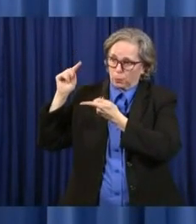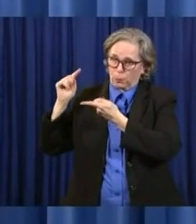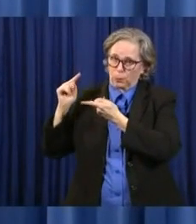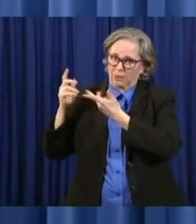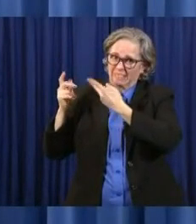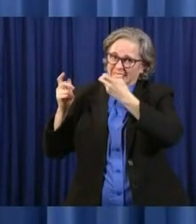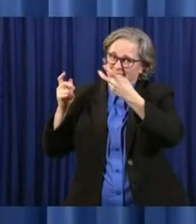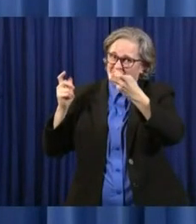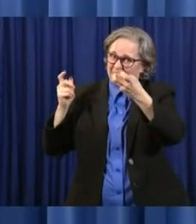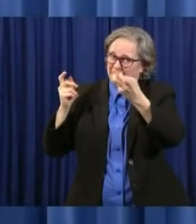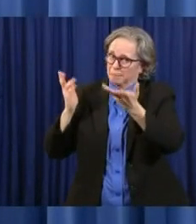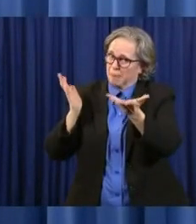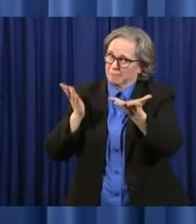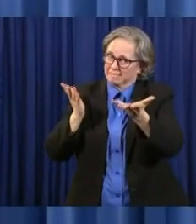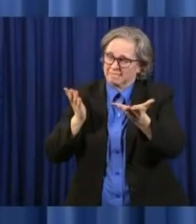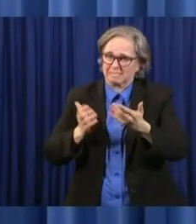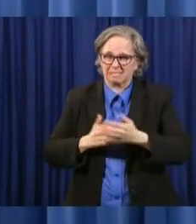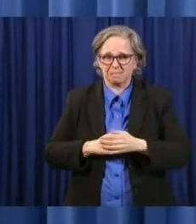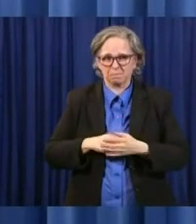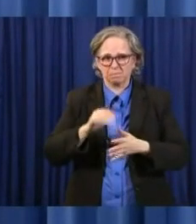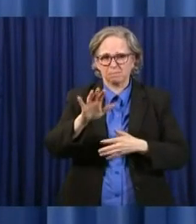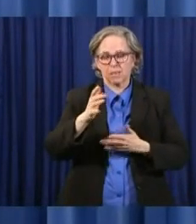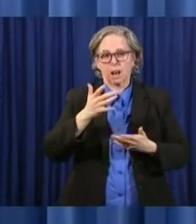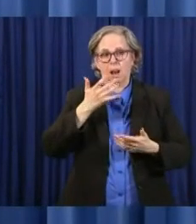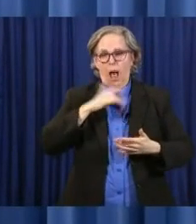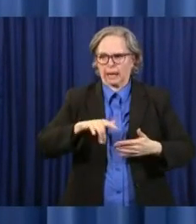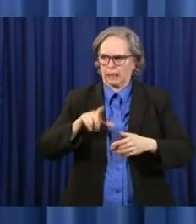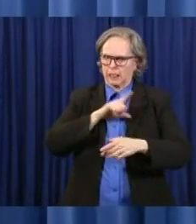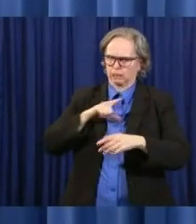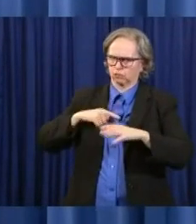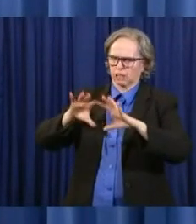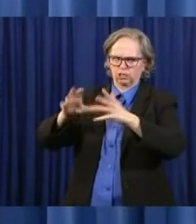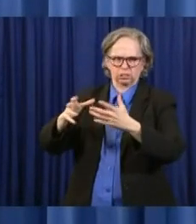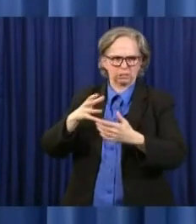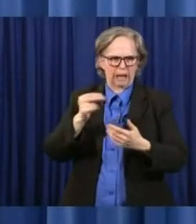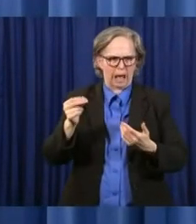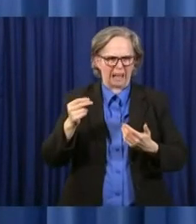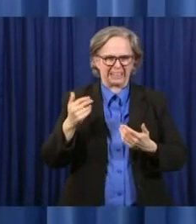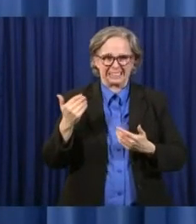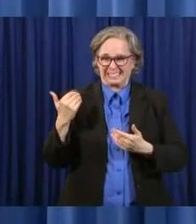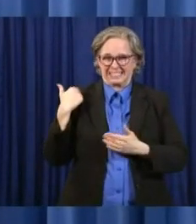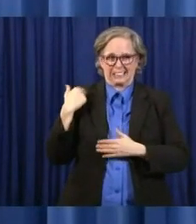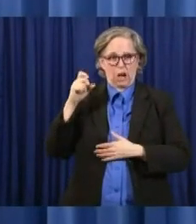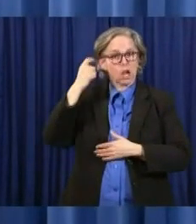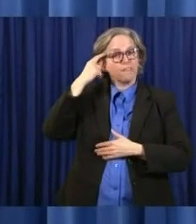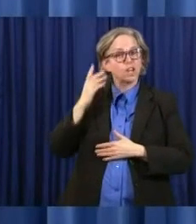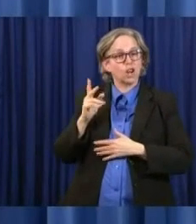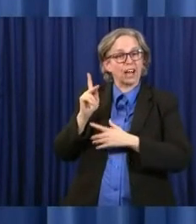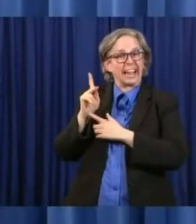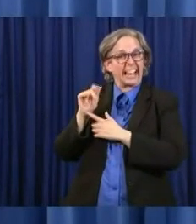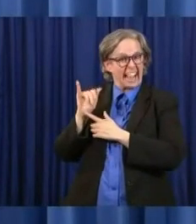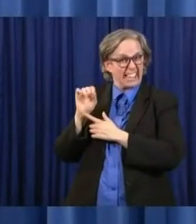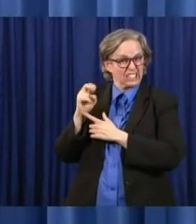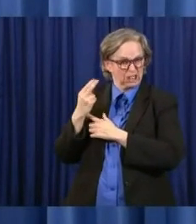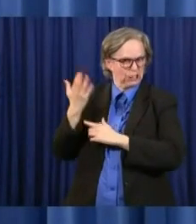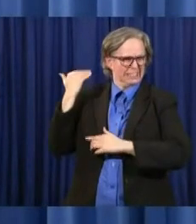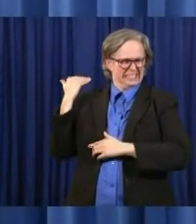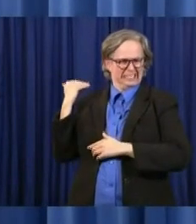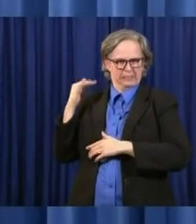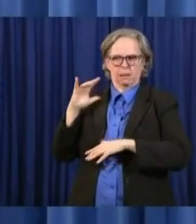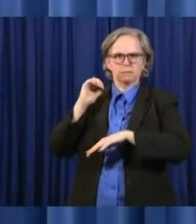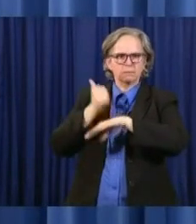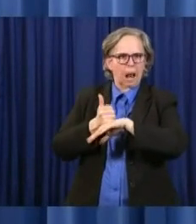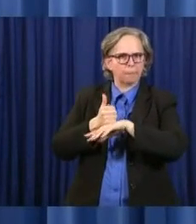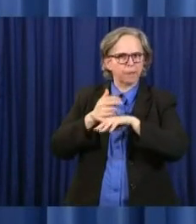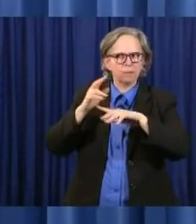and Governor Kasich in his wisdom did is provide a Rainy Day Fund. And that one of the main goals of a